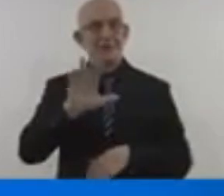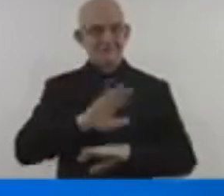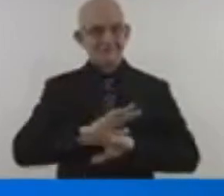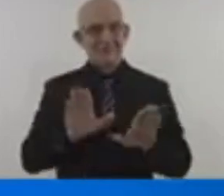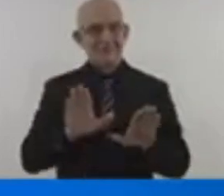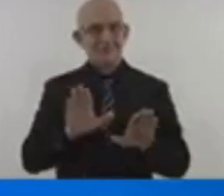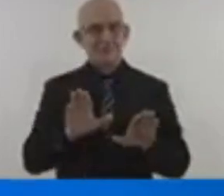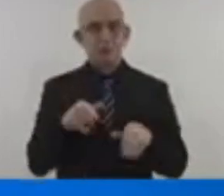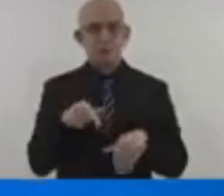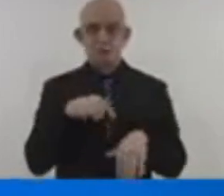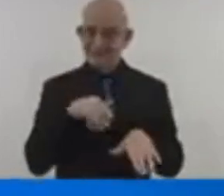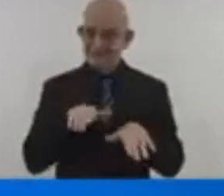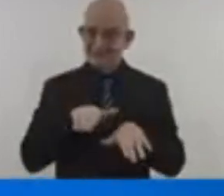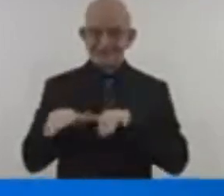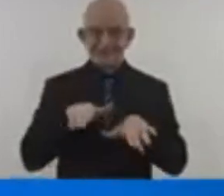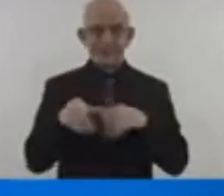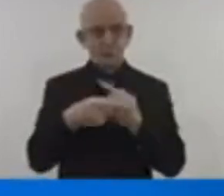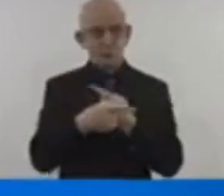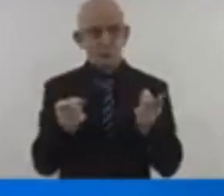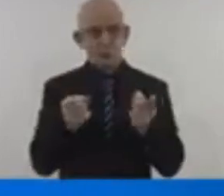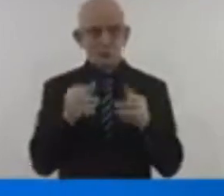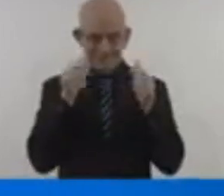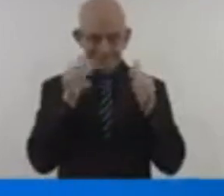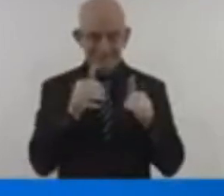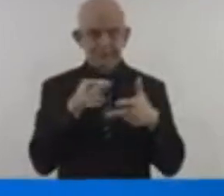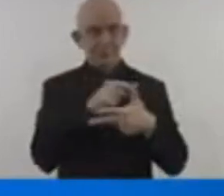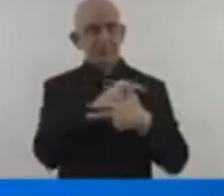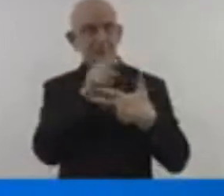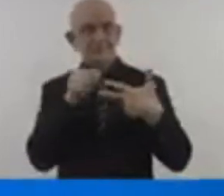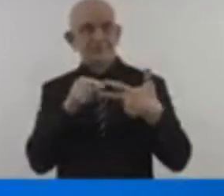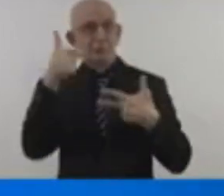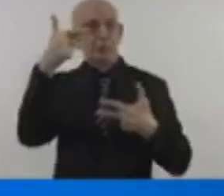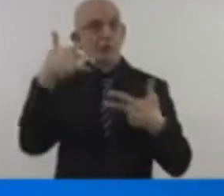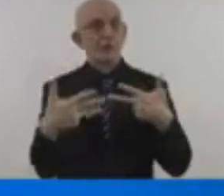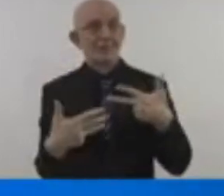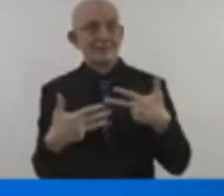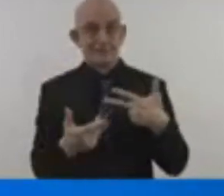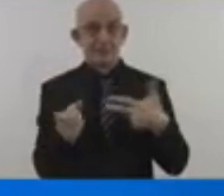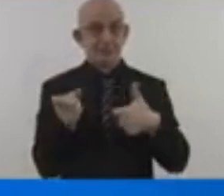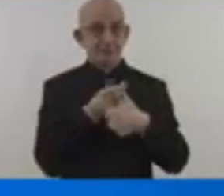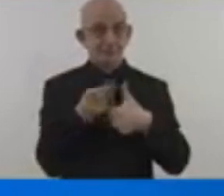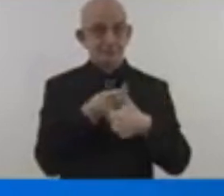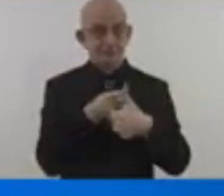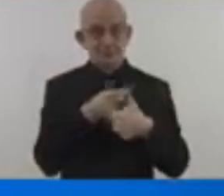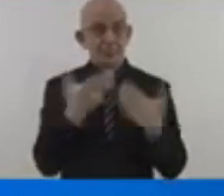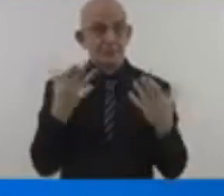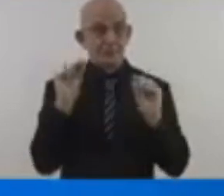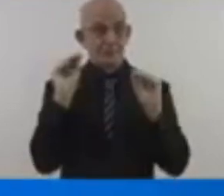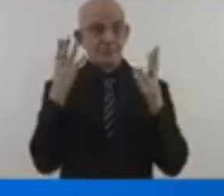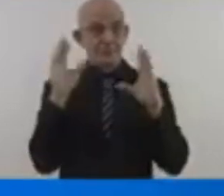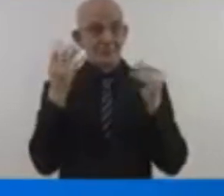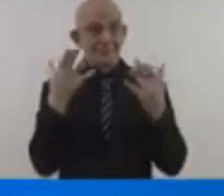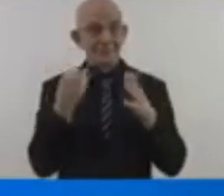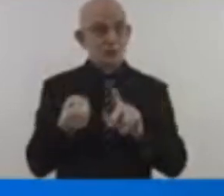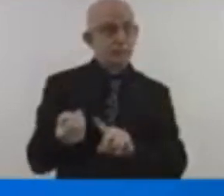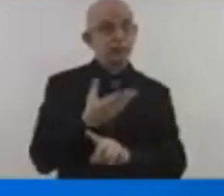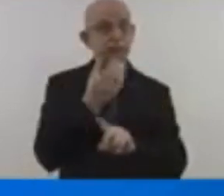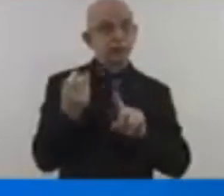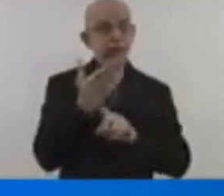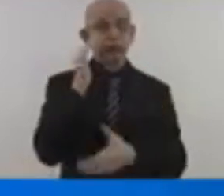global temperature rise to 1.5 degrees Celsius, we must cut global emissions 9% every year.